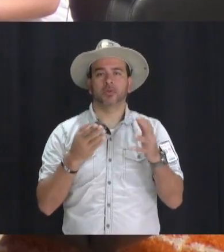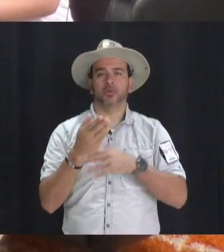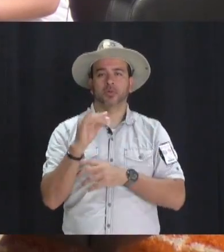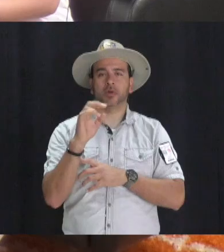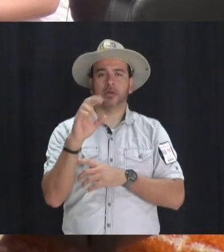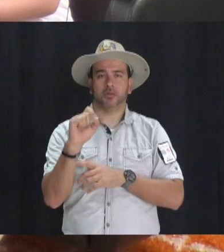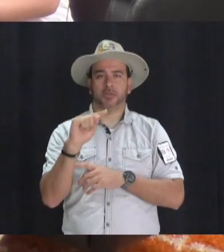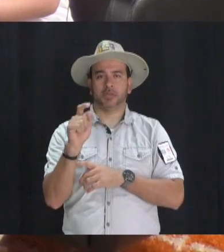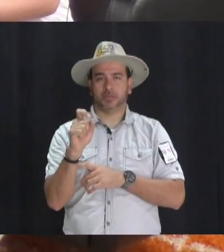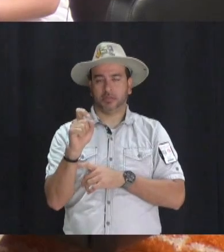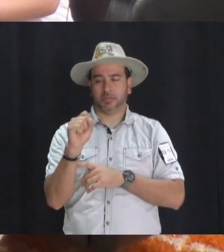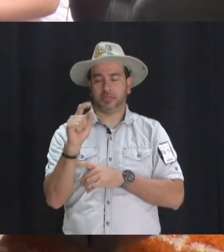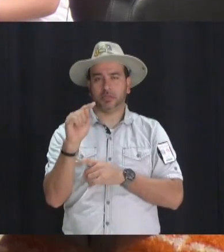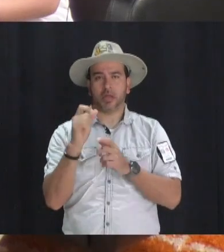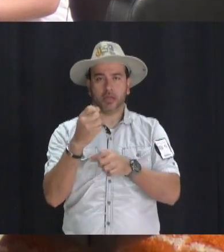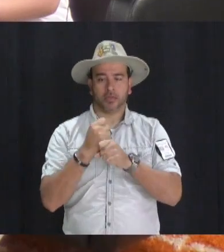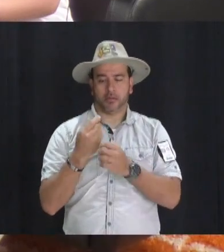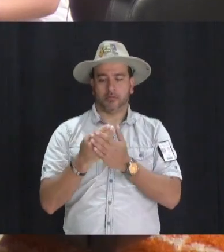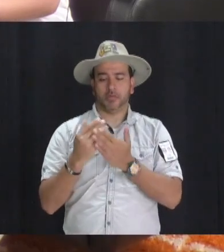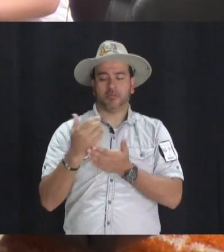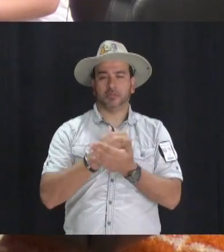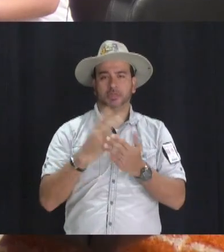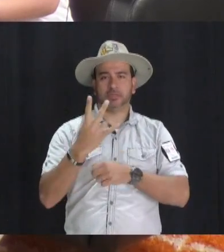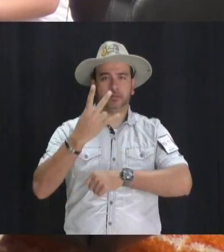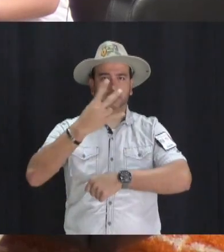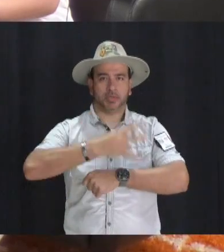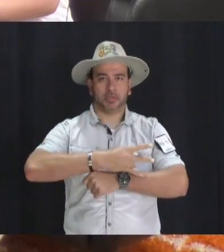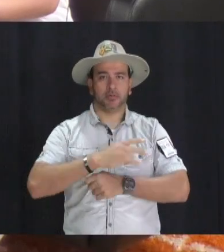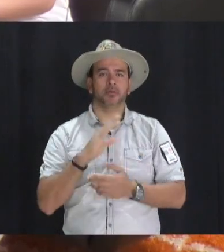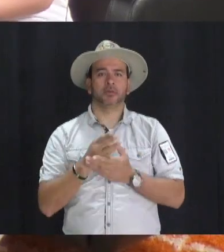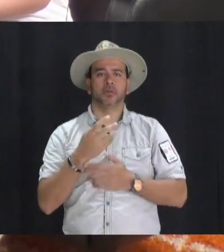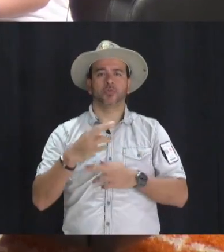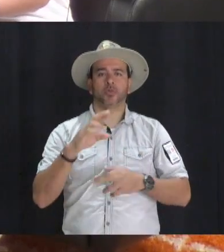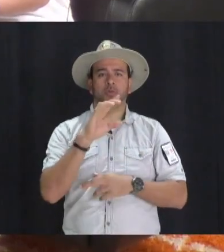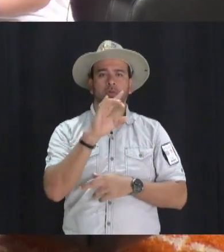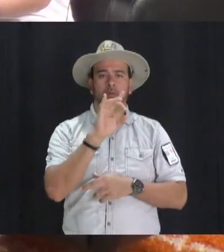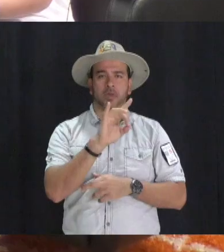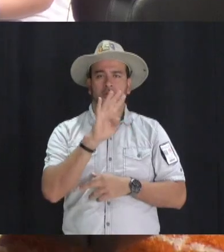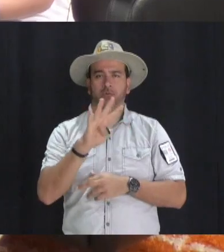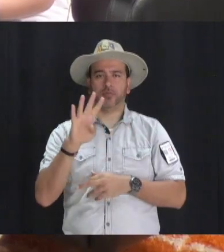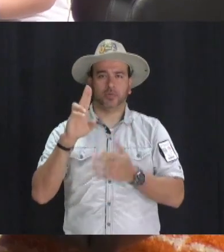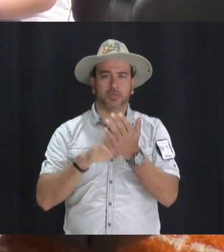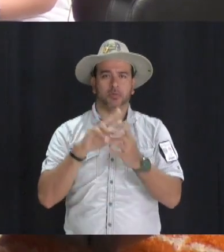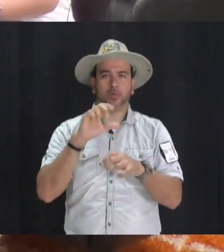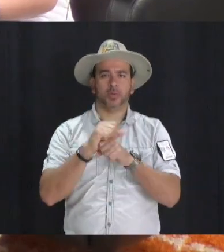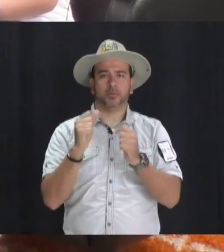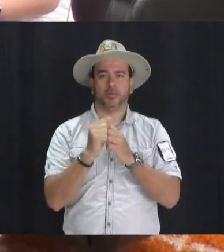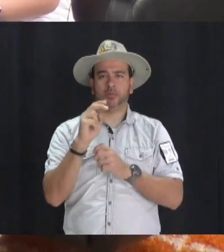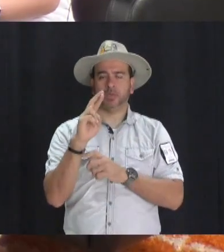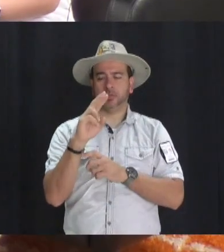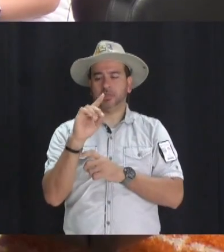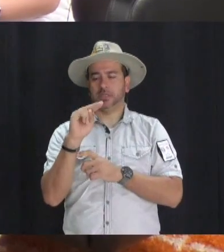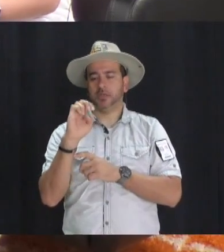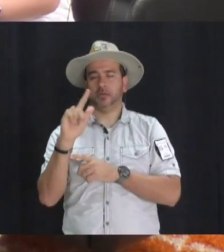their IRS tax site and get you your refund in as little as seven days. Stop by room 844 and sign up for an appointment with Mr. Daniel.